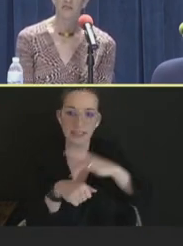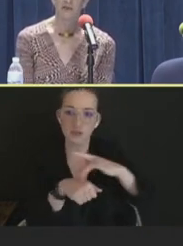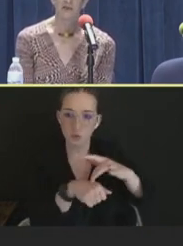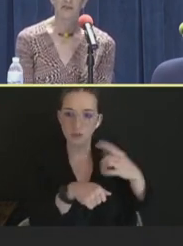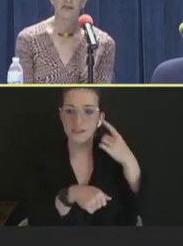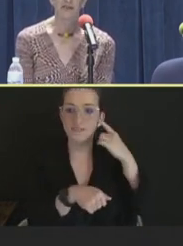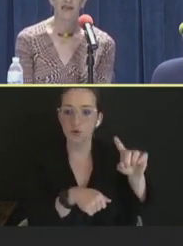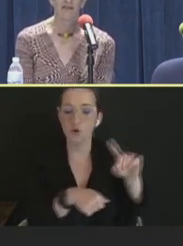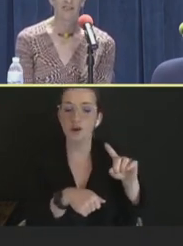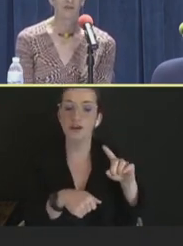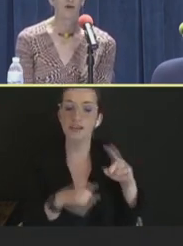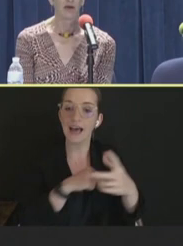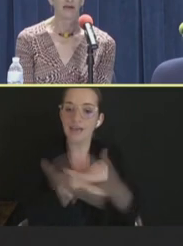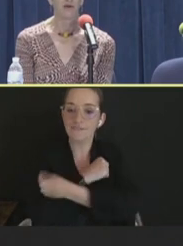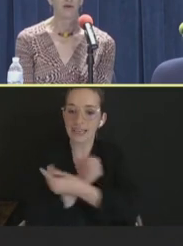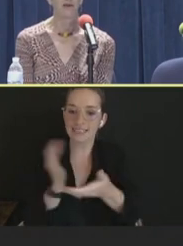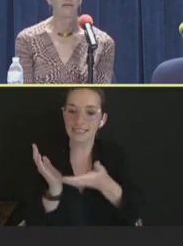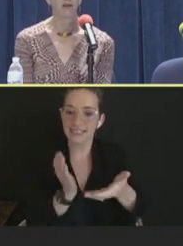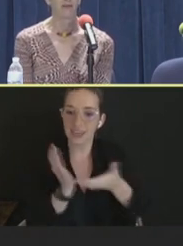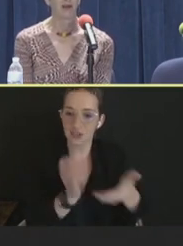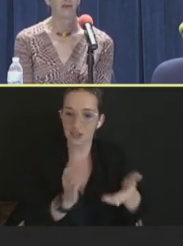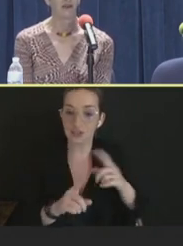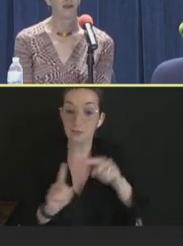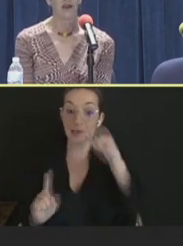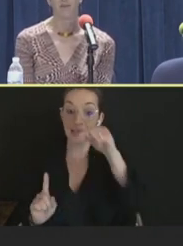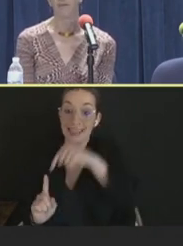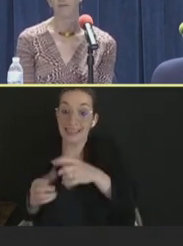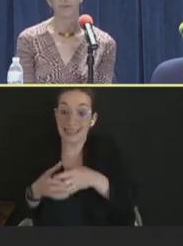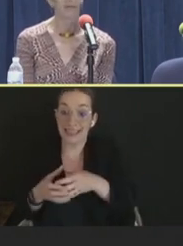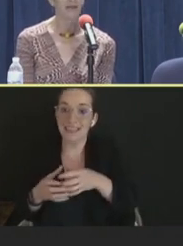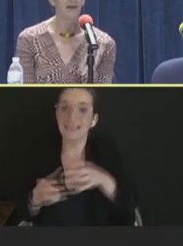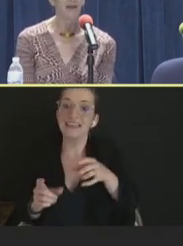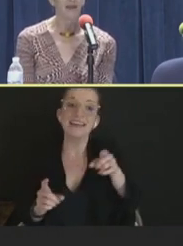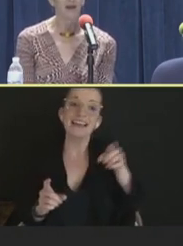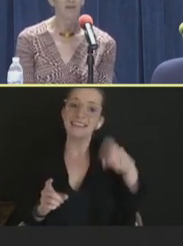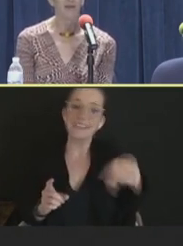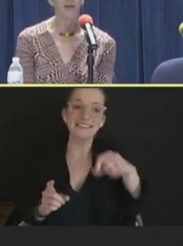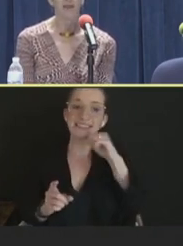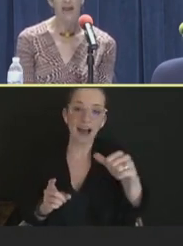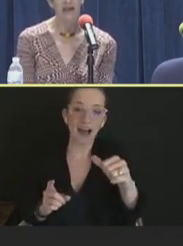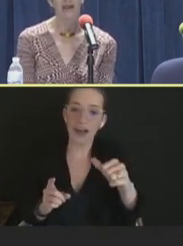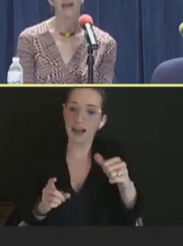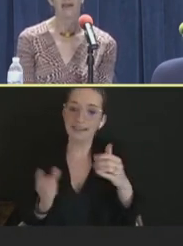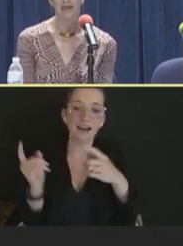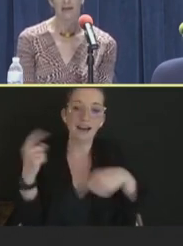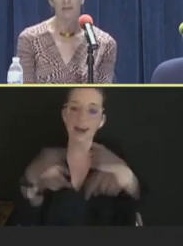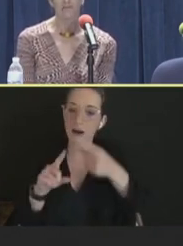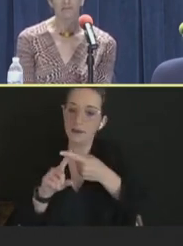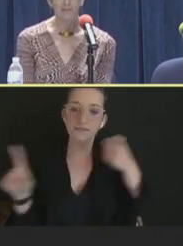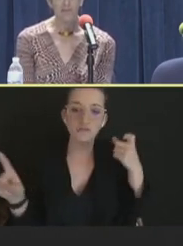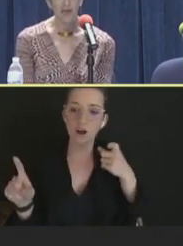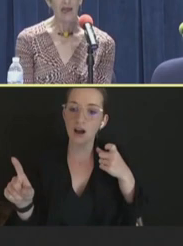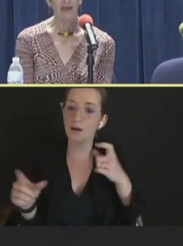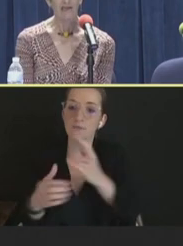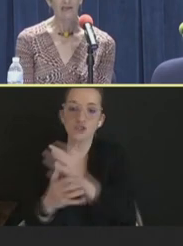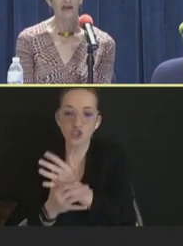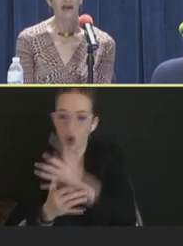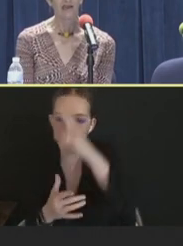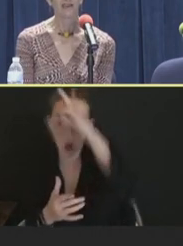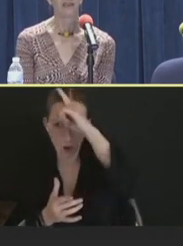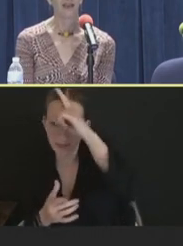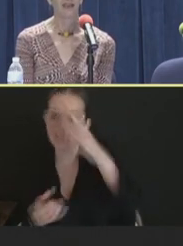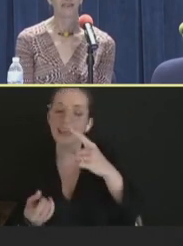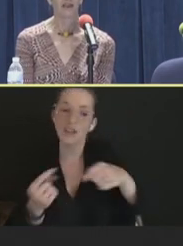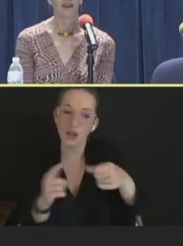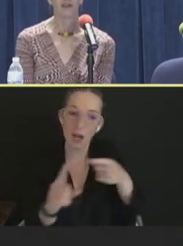carriers used in Gavi-supported and low- and middle-income countries are not coming from Germany. They're coming from China and India. And I